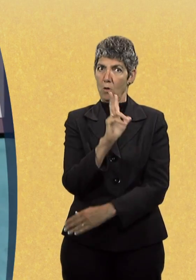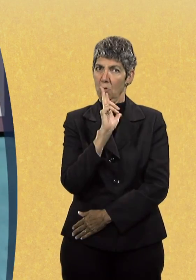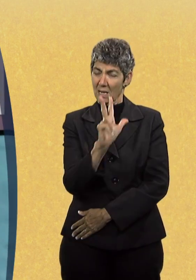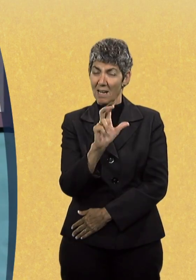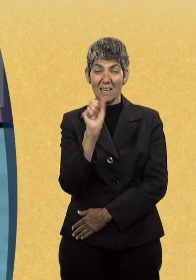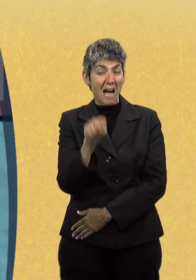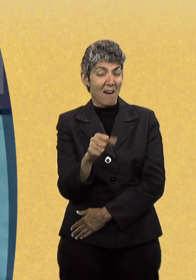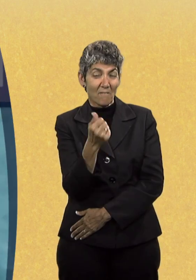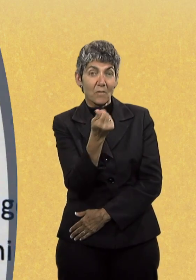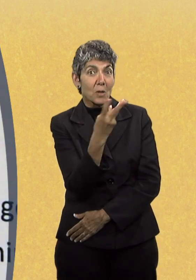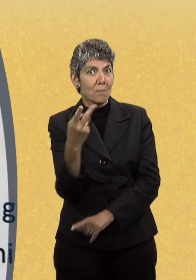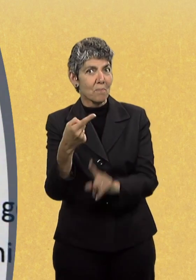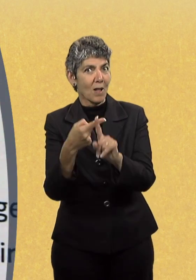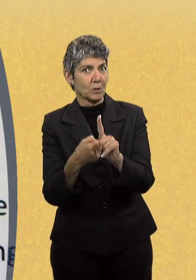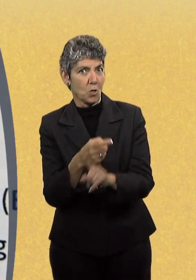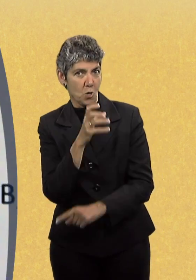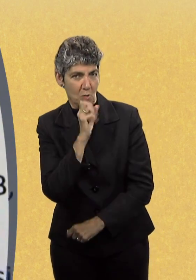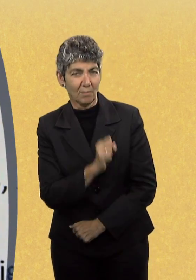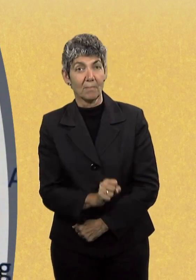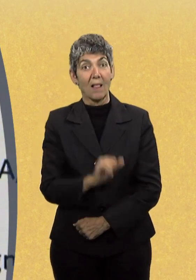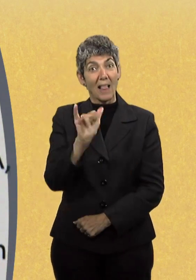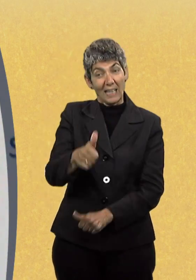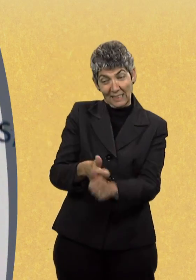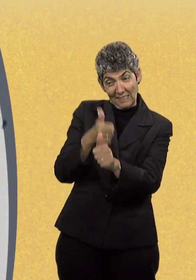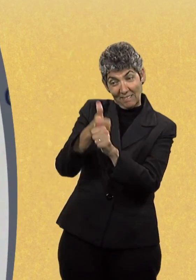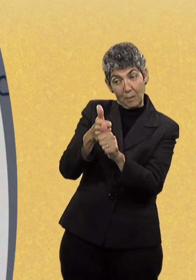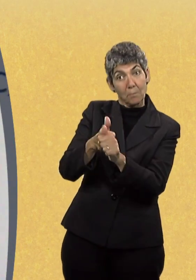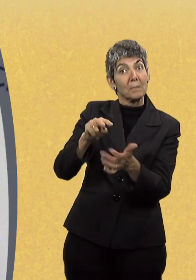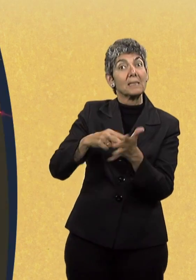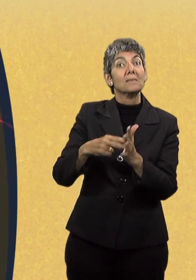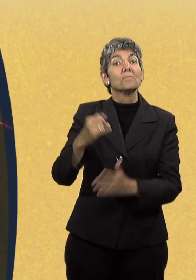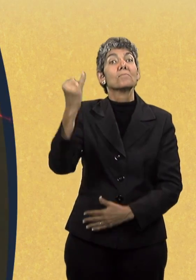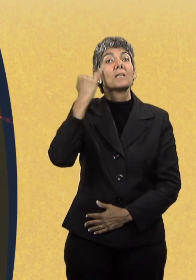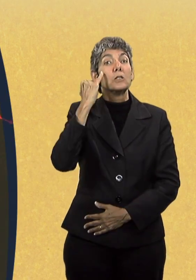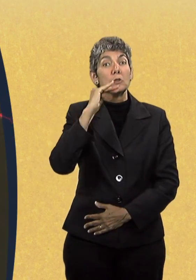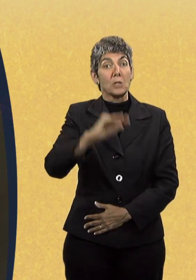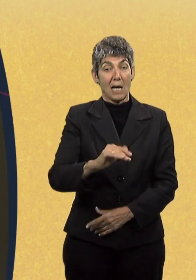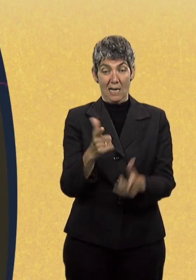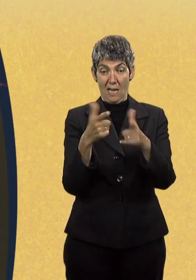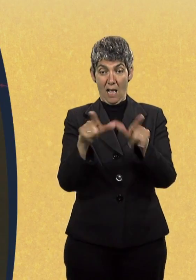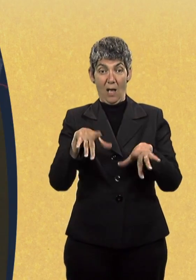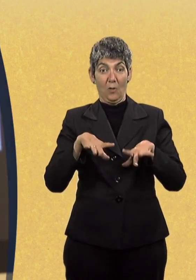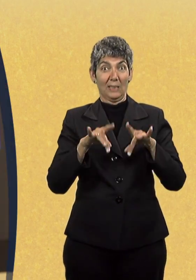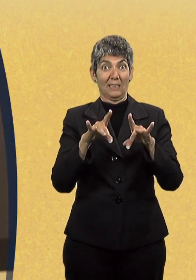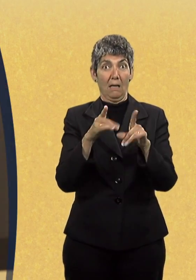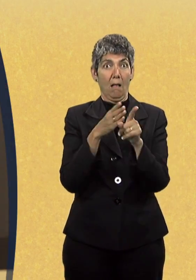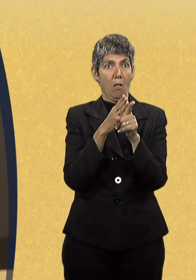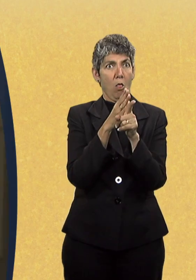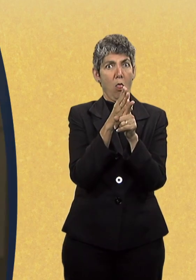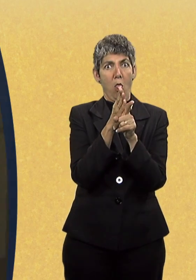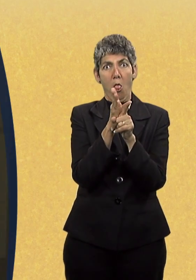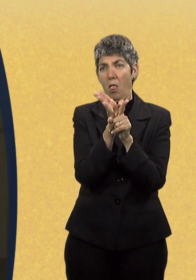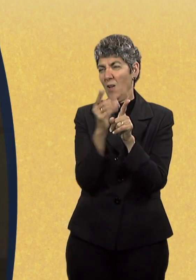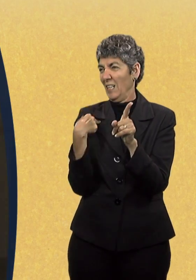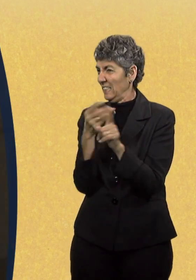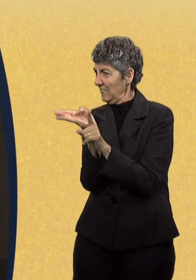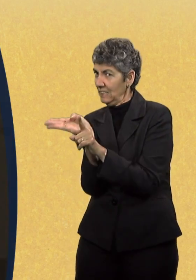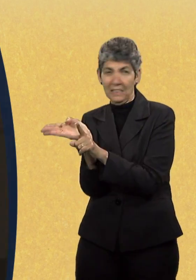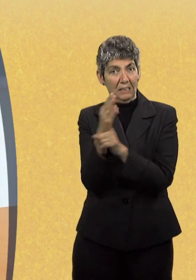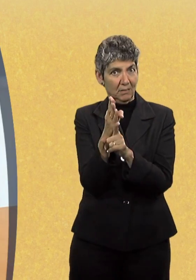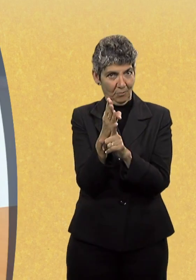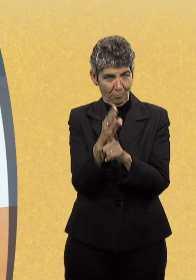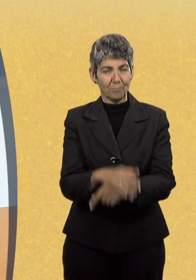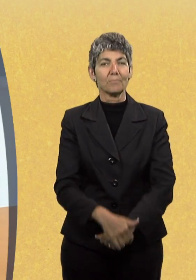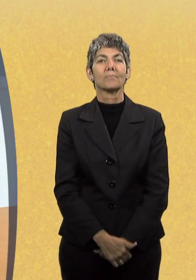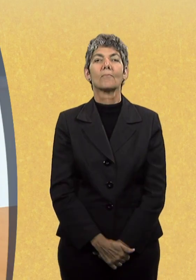detect children who are at risk for language problems well before they even are those ages, well before